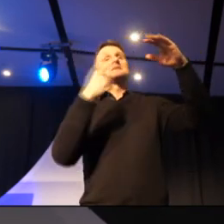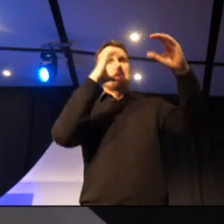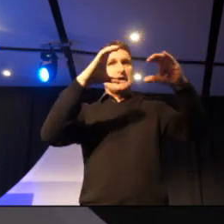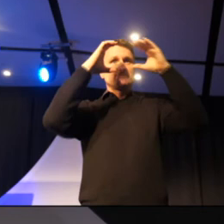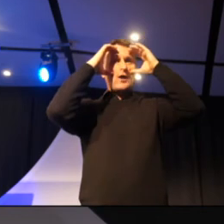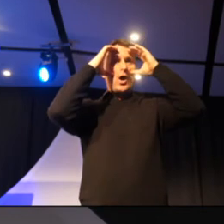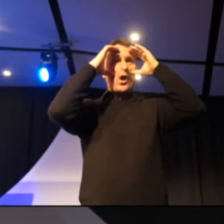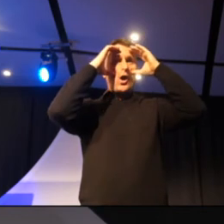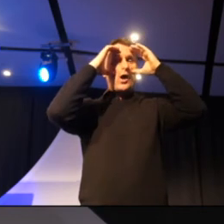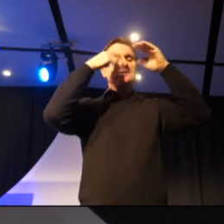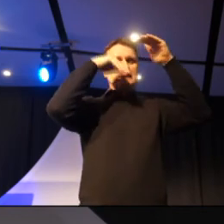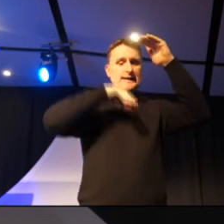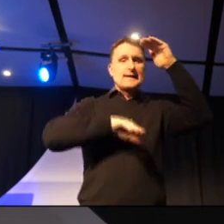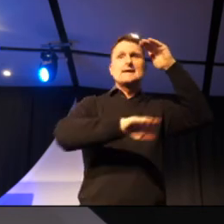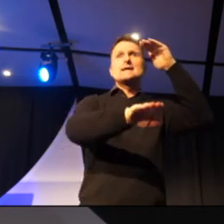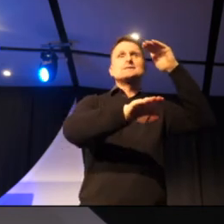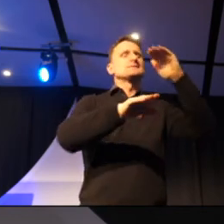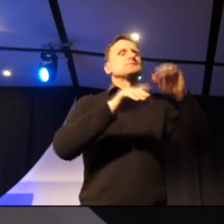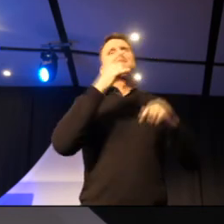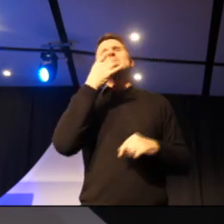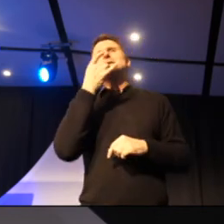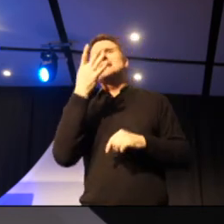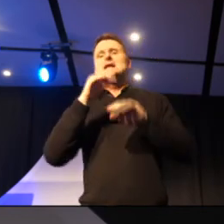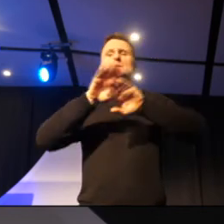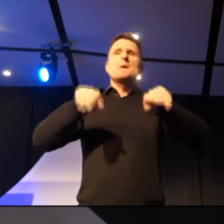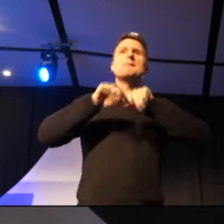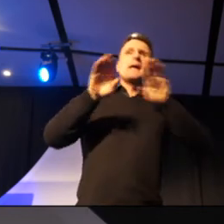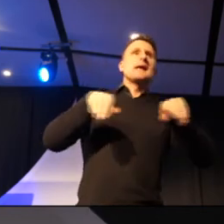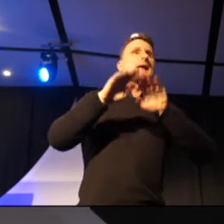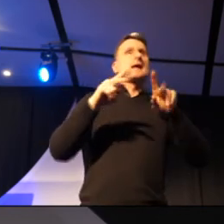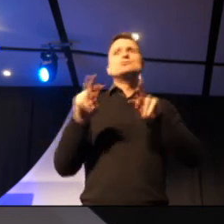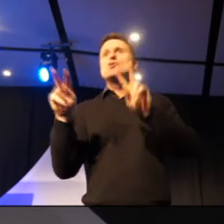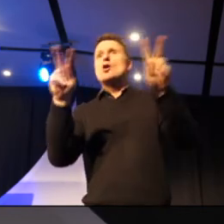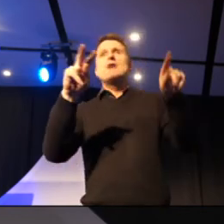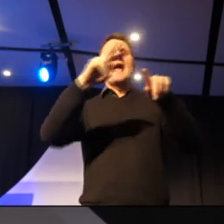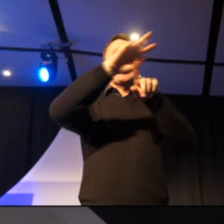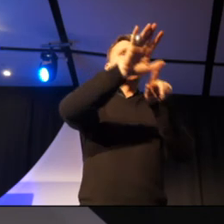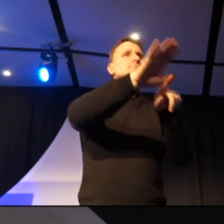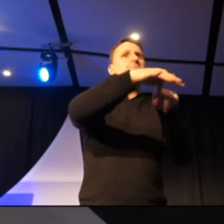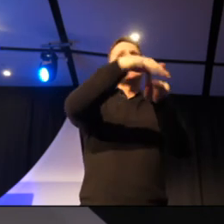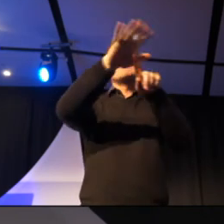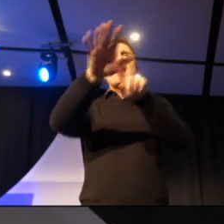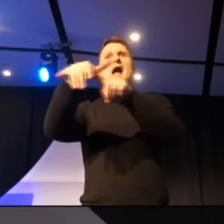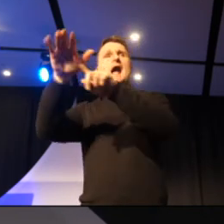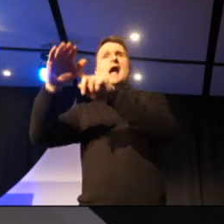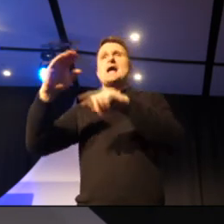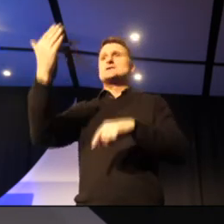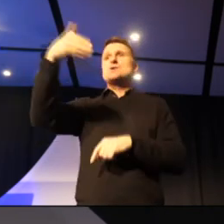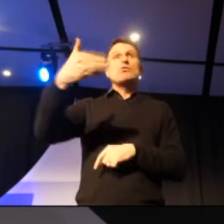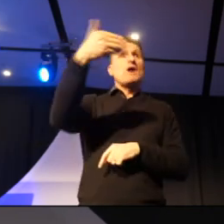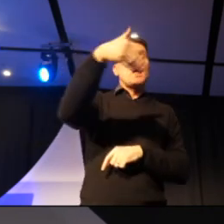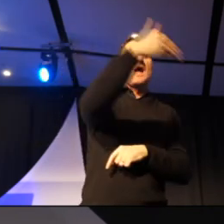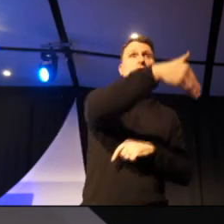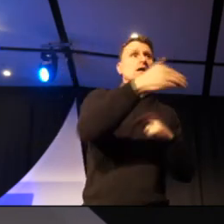pretending that they're swimming, having them got their headsets on, pointing out stingrays, different types of sharks, dolphins, being able to hear that as well.